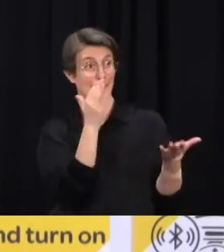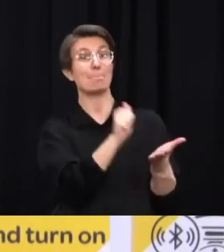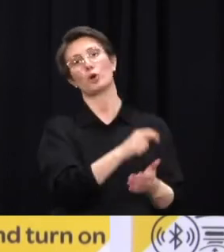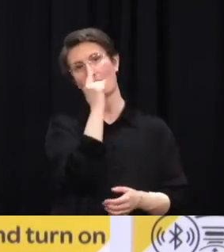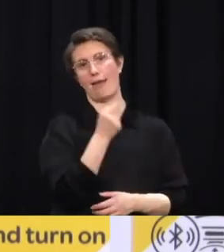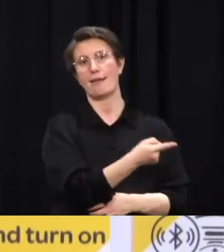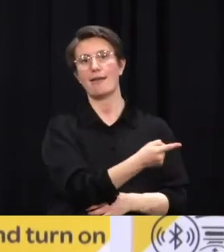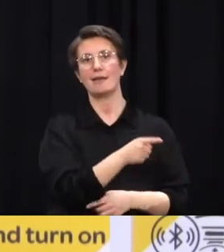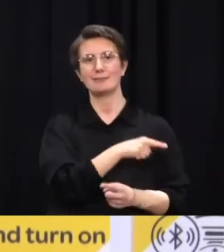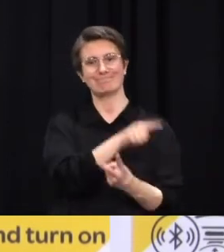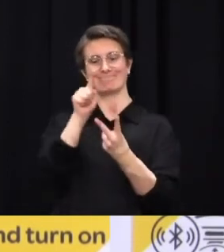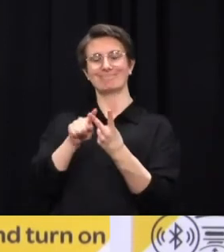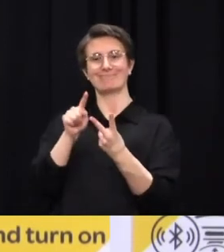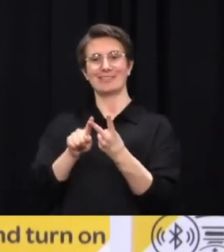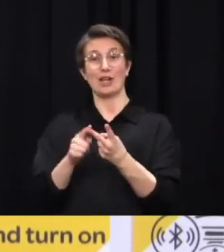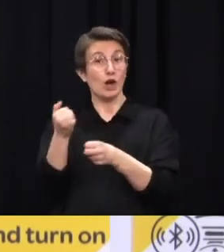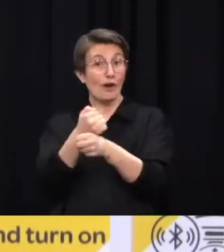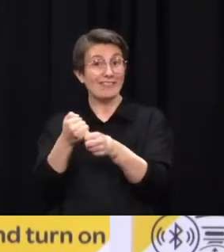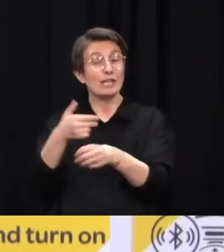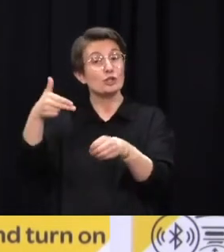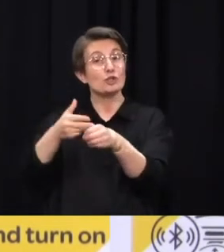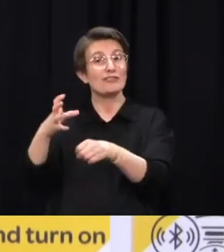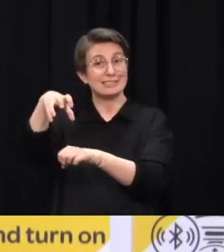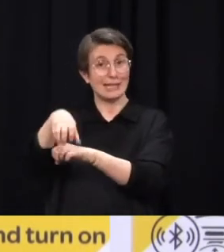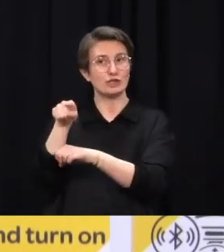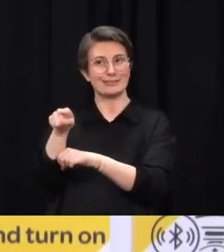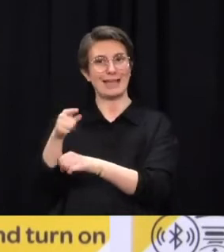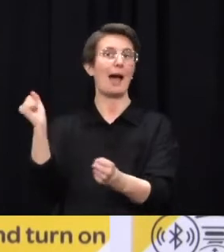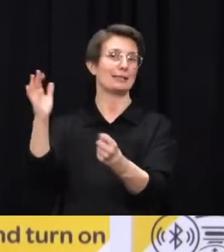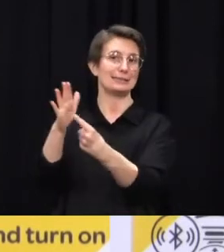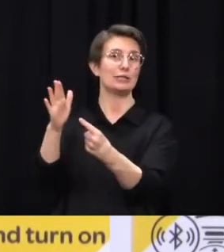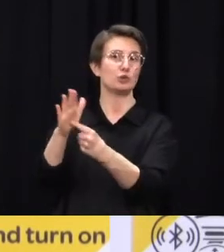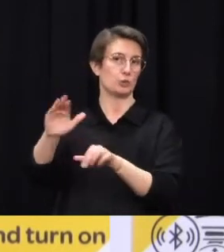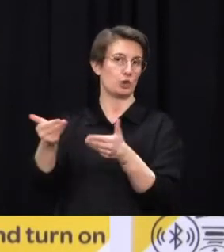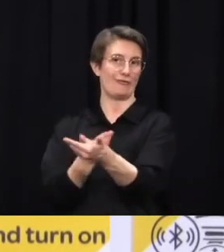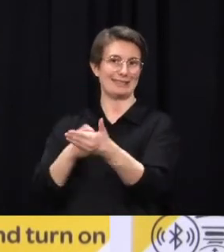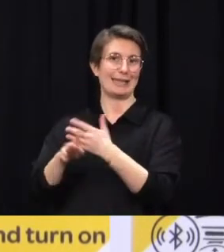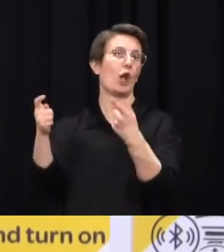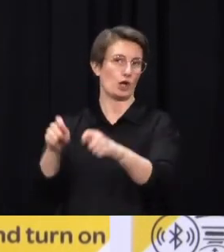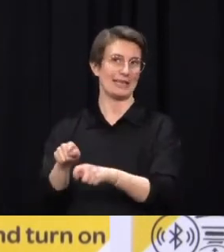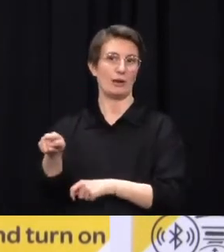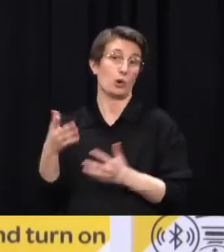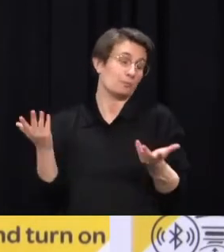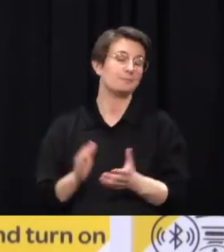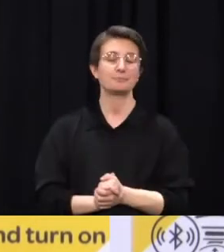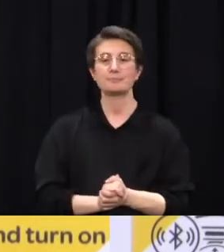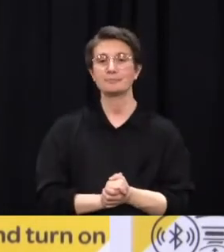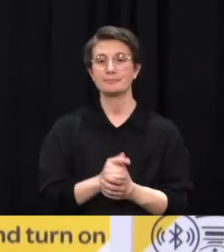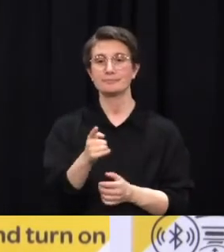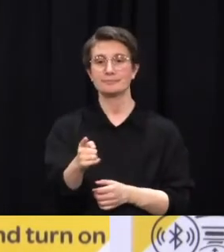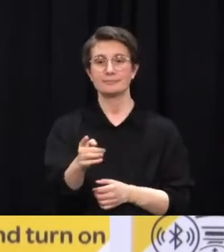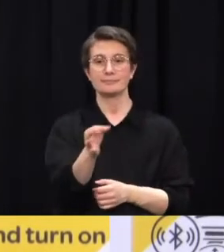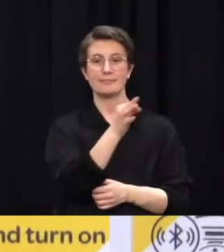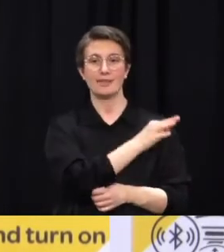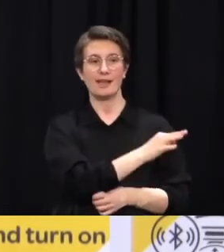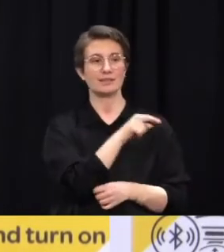stations are a level four essential service. Dr Blinford, do have the latest metric on the contact tracing metric with reaching 80% of contacts within